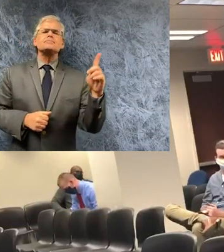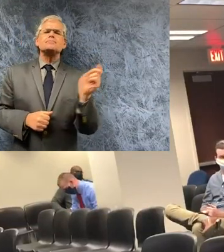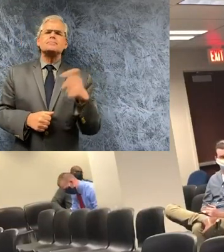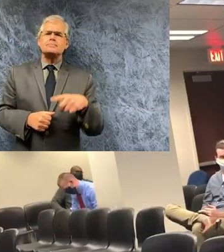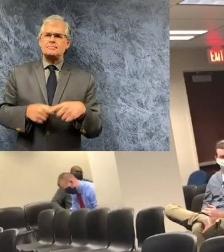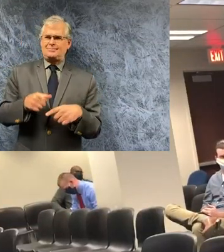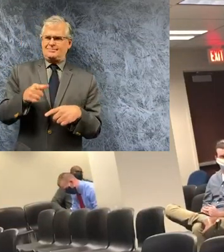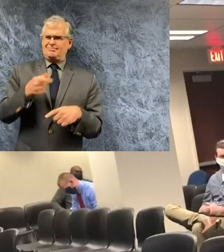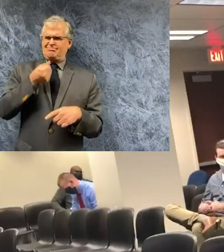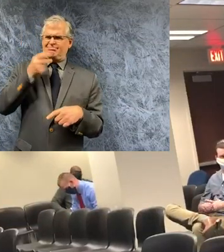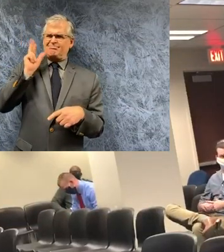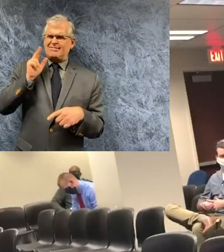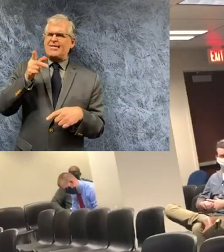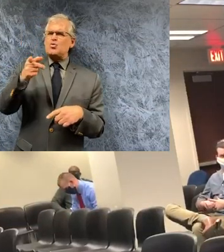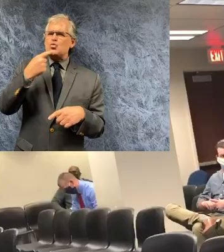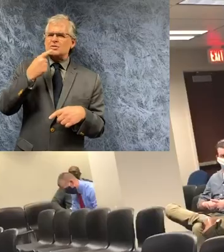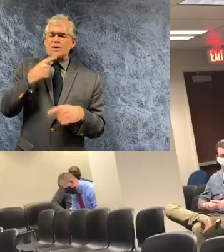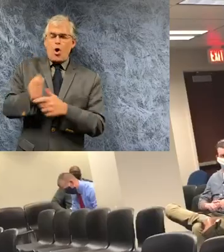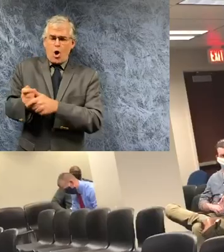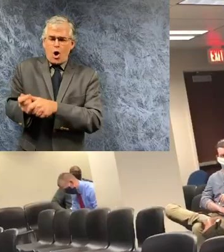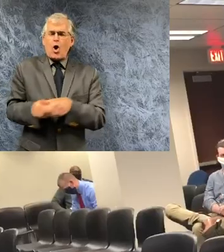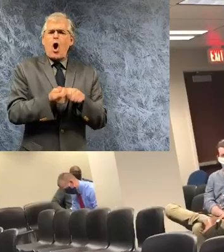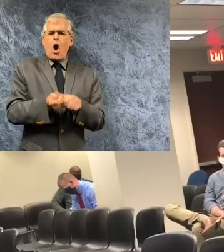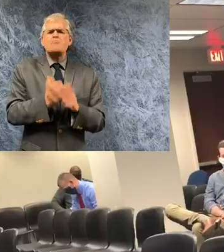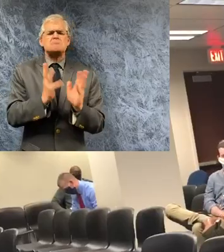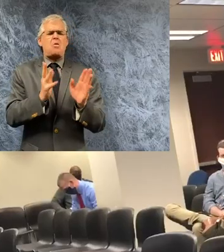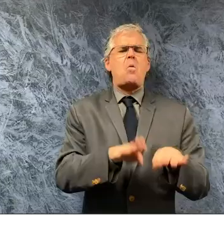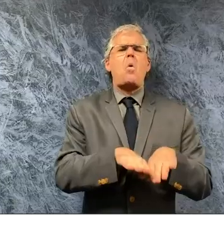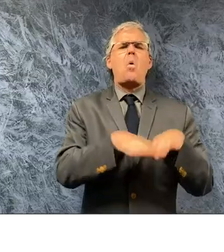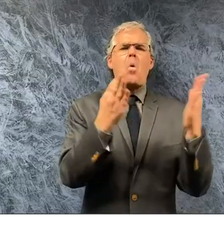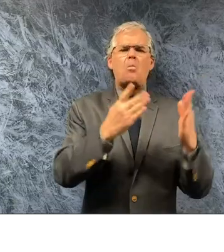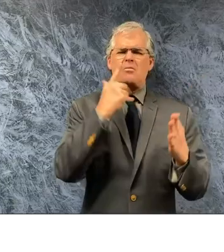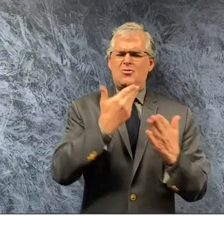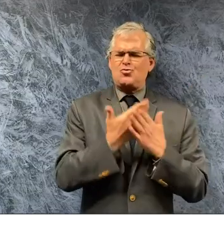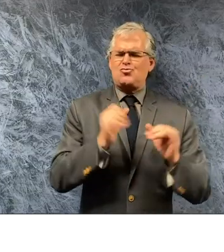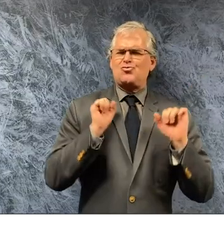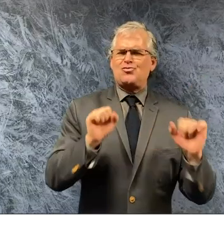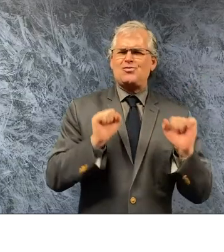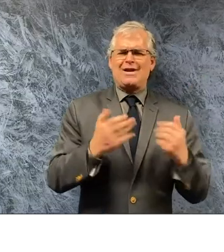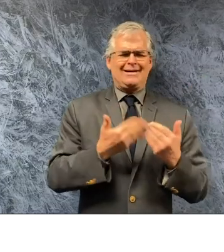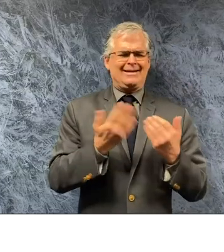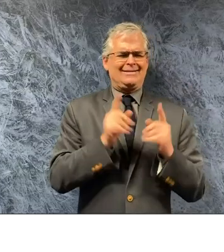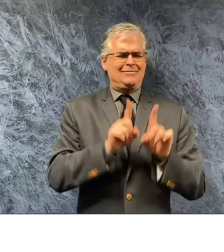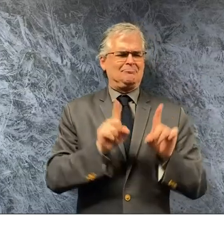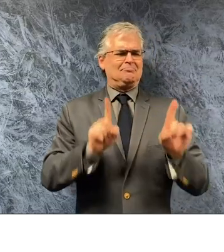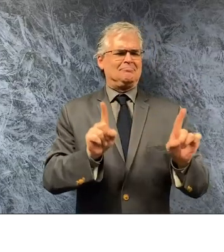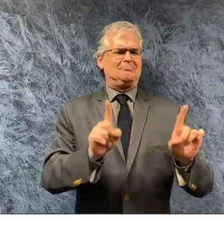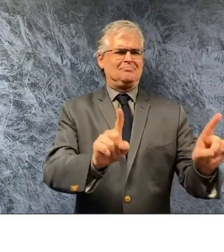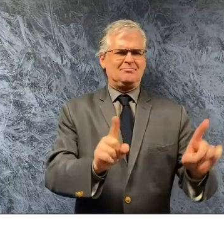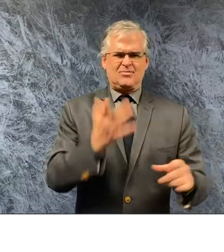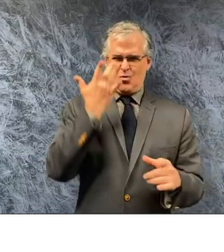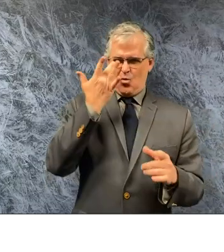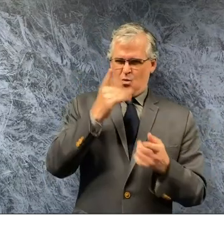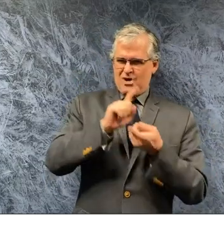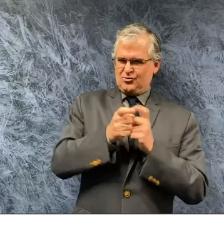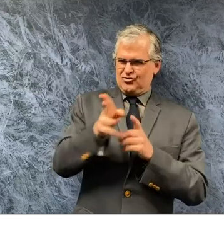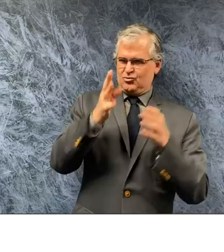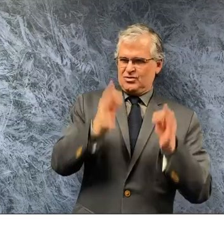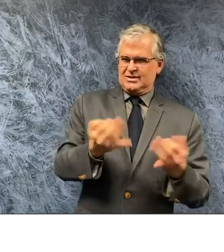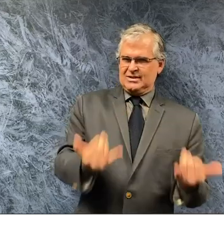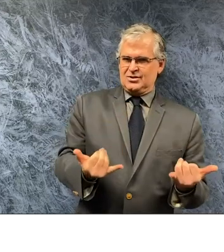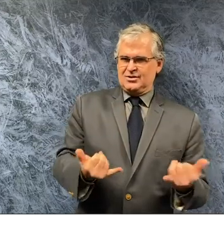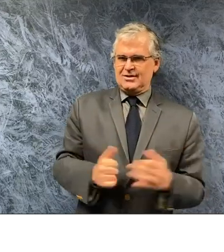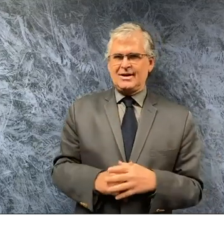courses open because it was good exercise and people could stay distance what has changed since then what's changed since then is i've had a multitude